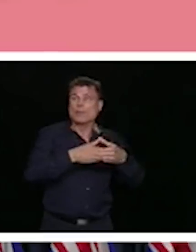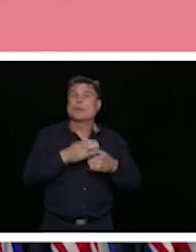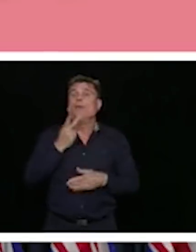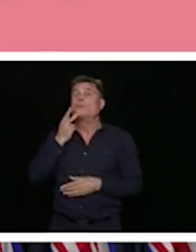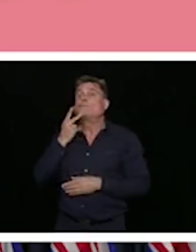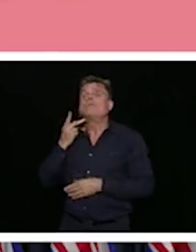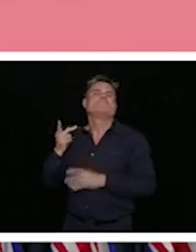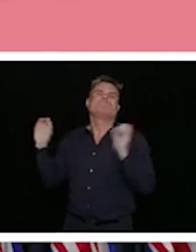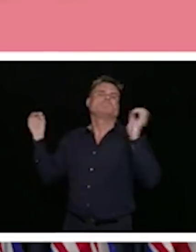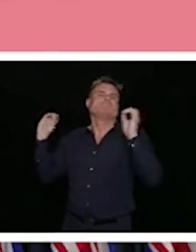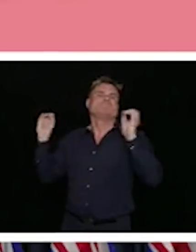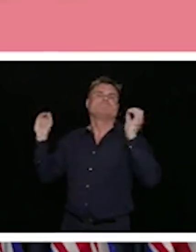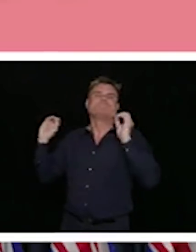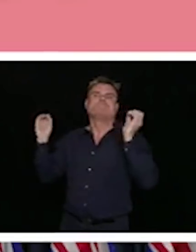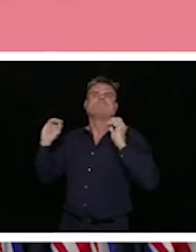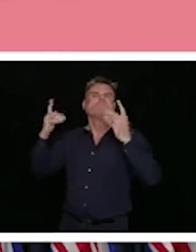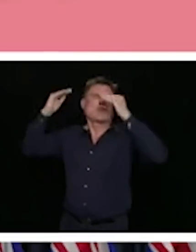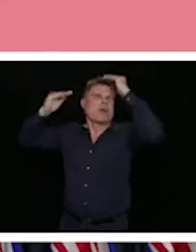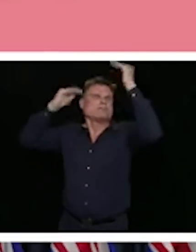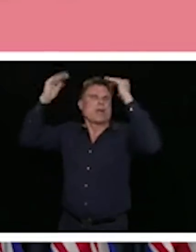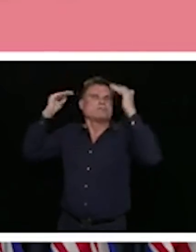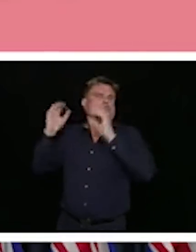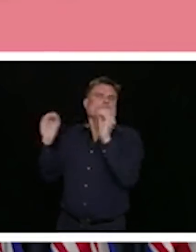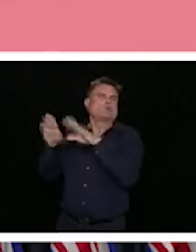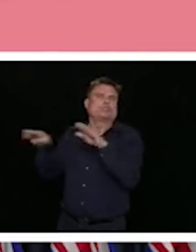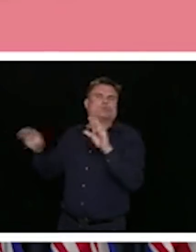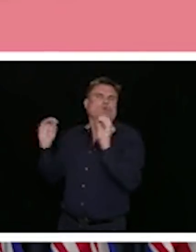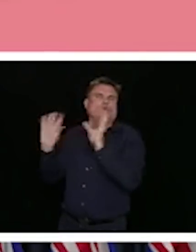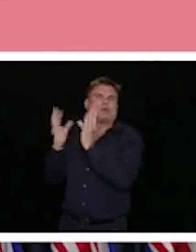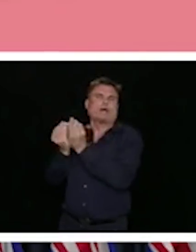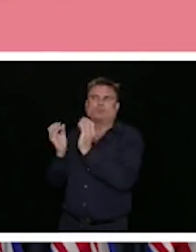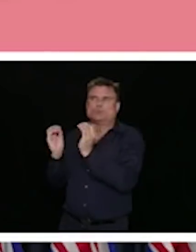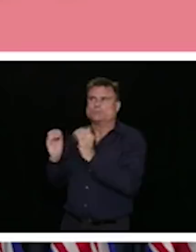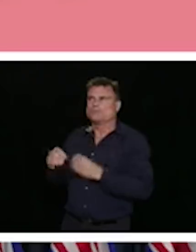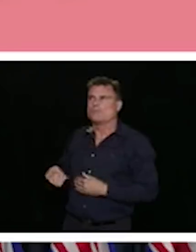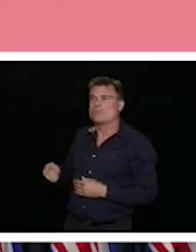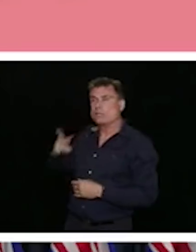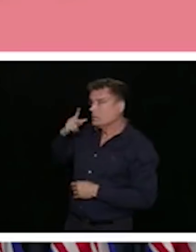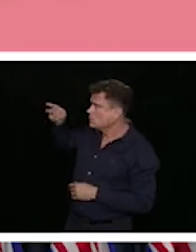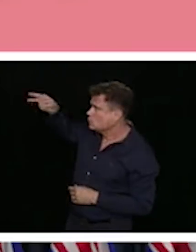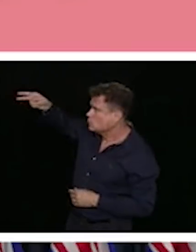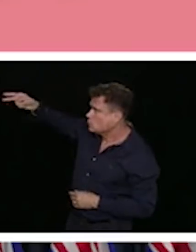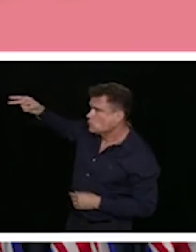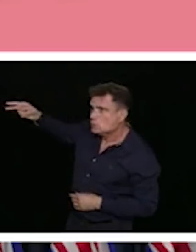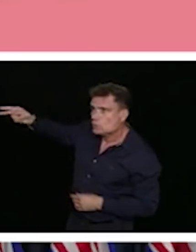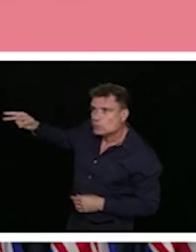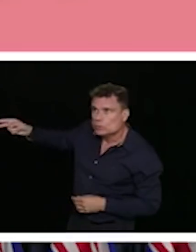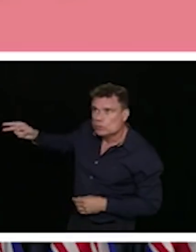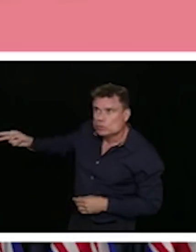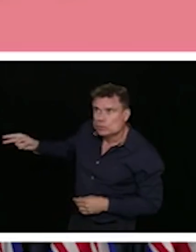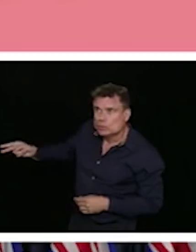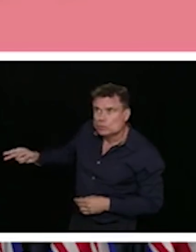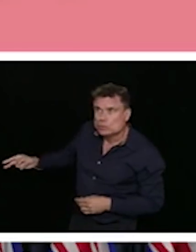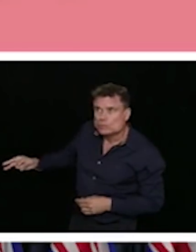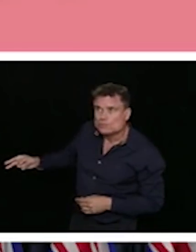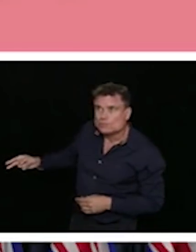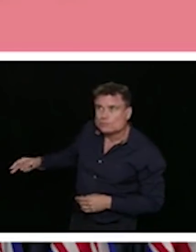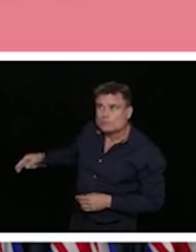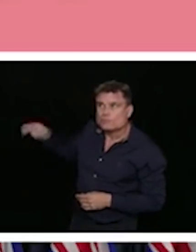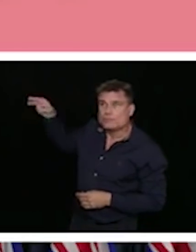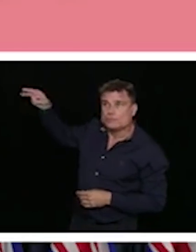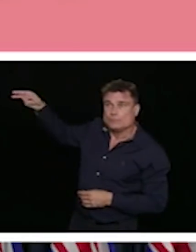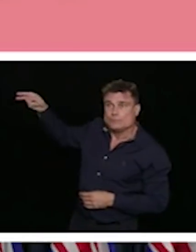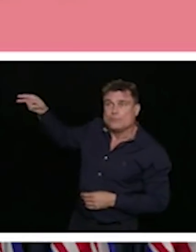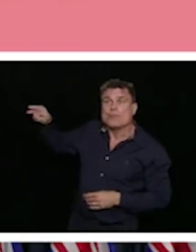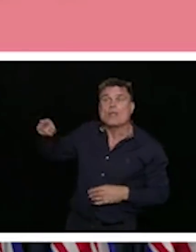So worsening mental health, stress, sleep reduction, increased alcohol consumption, and concerns about